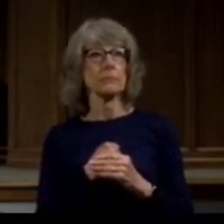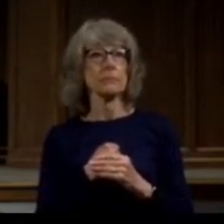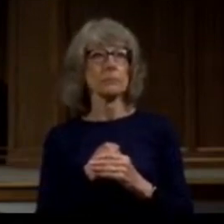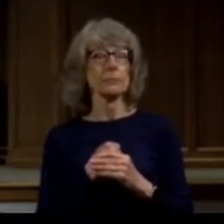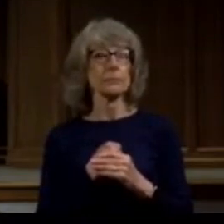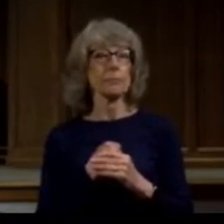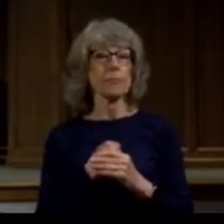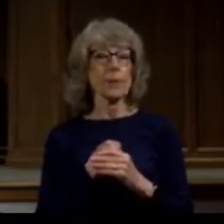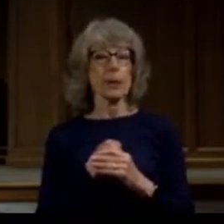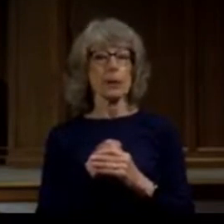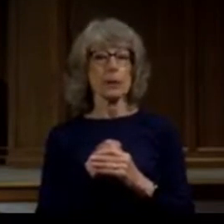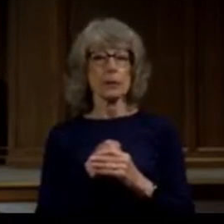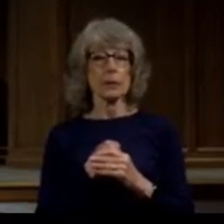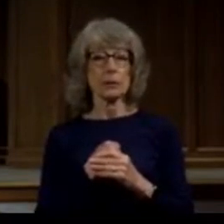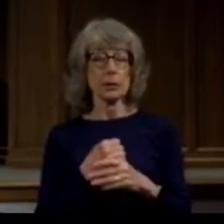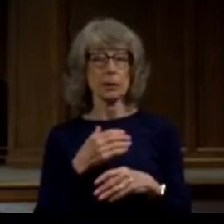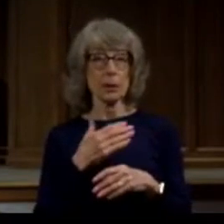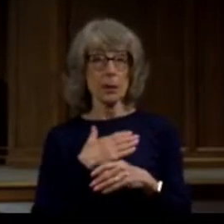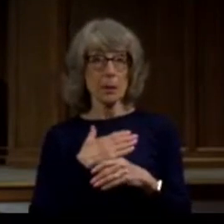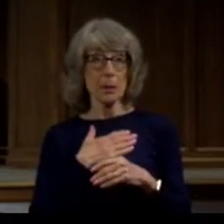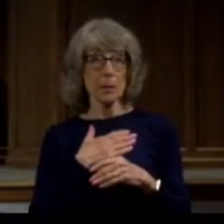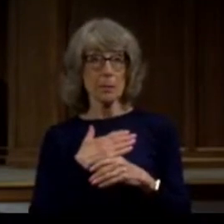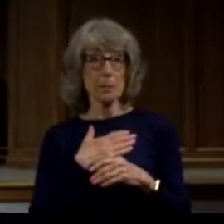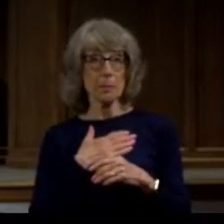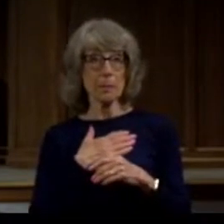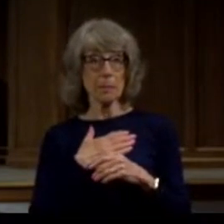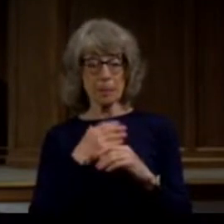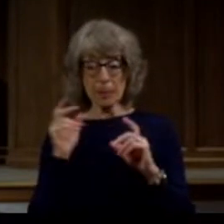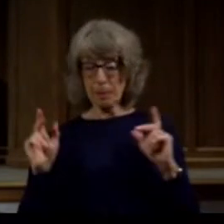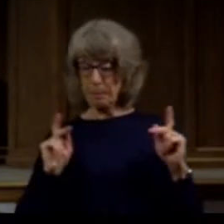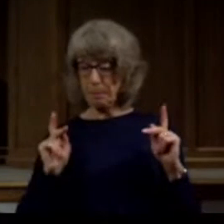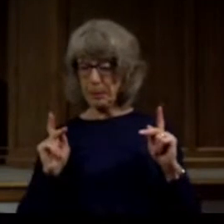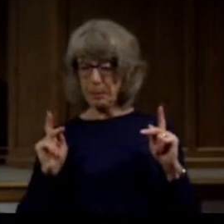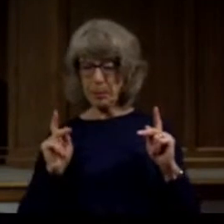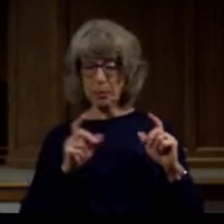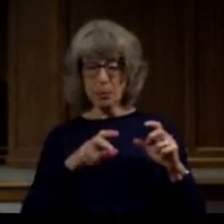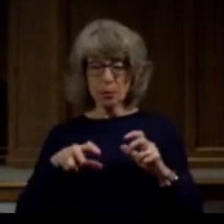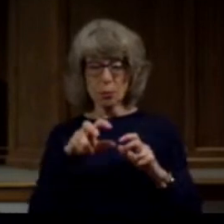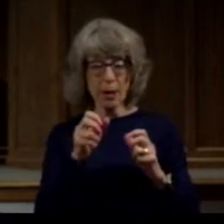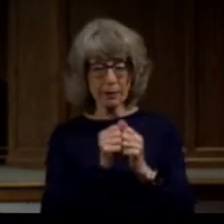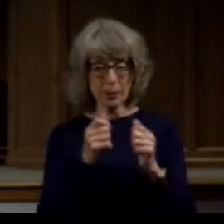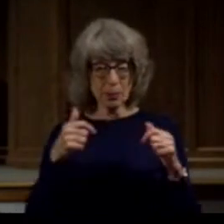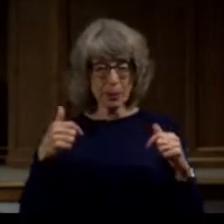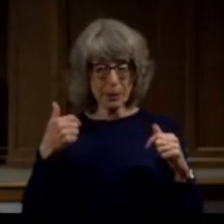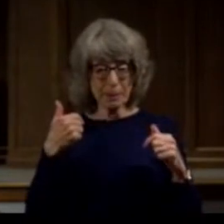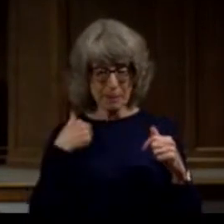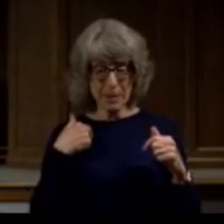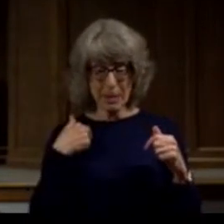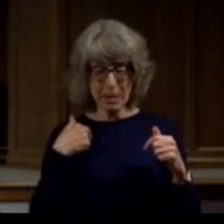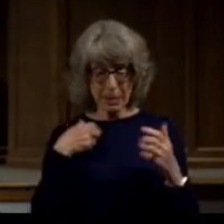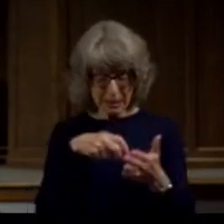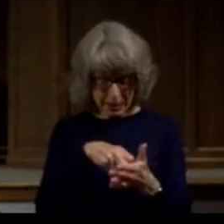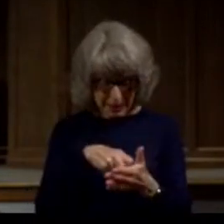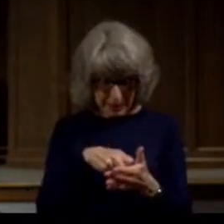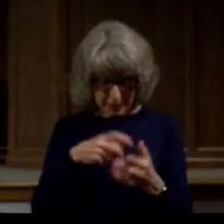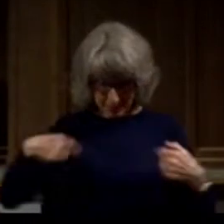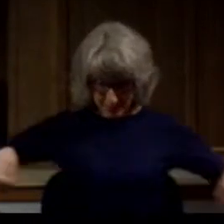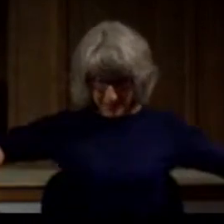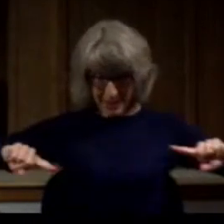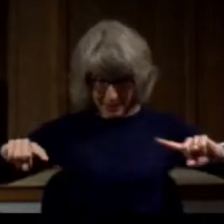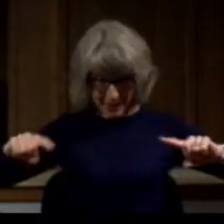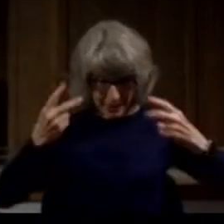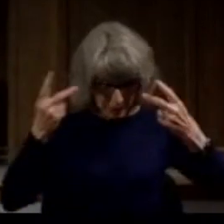My companions saw the light, but they did not understand the voice of him who was speaking to me. What shall I do, Lord? I asked.